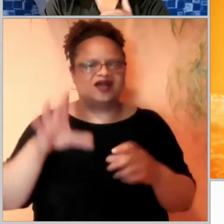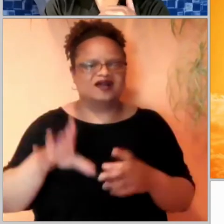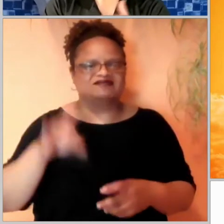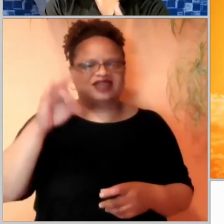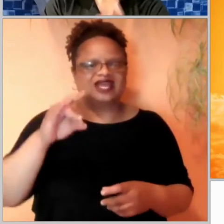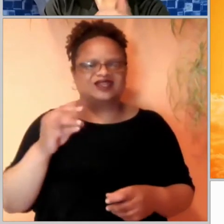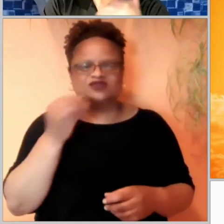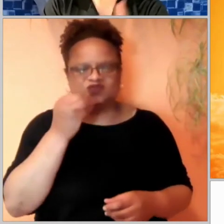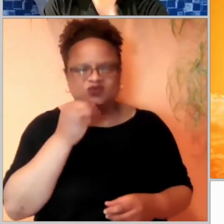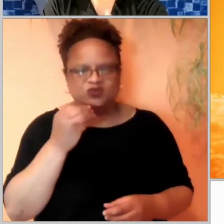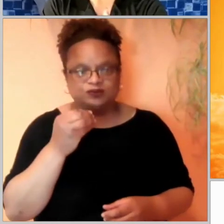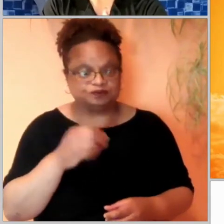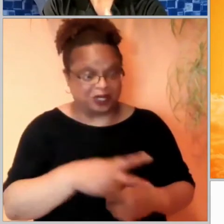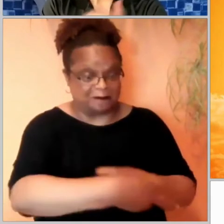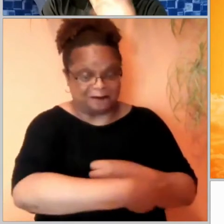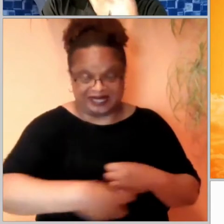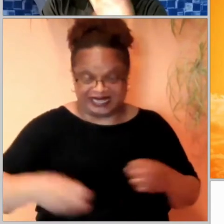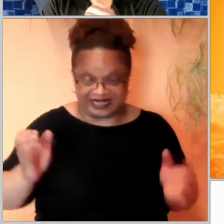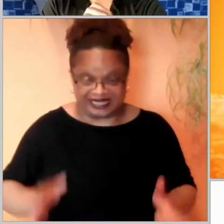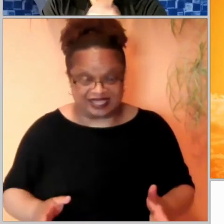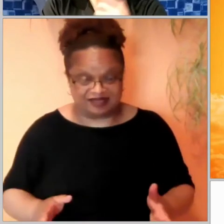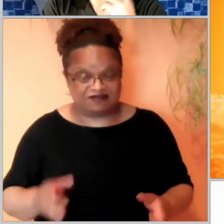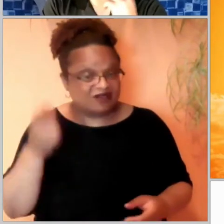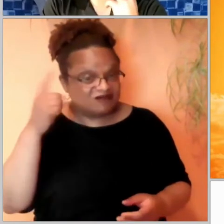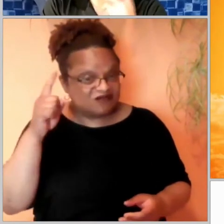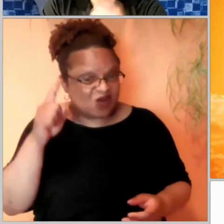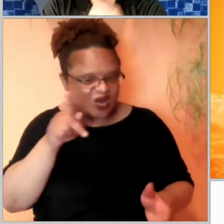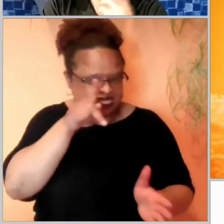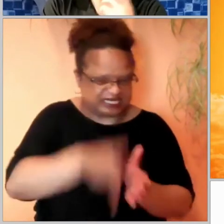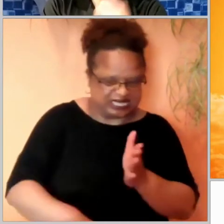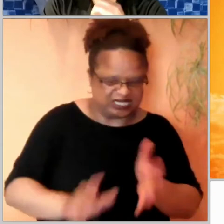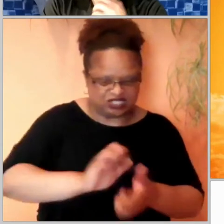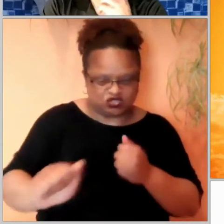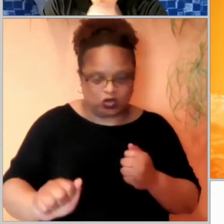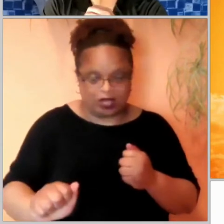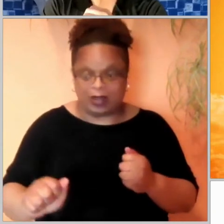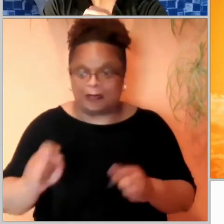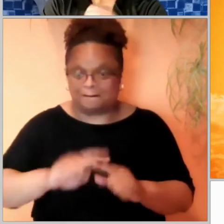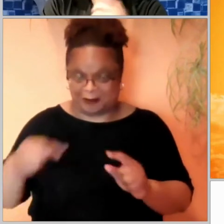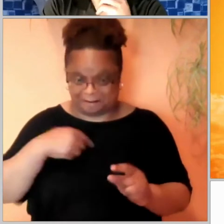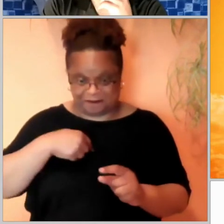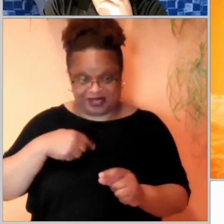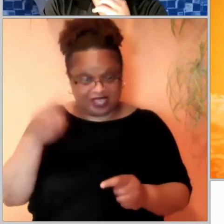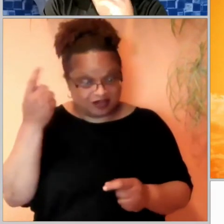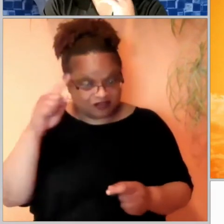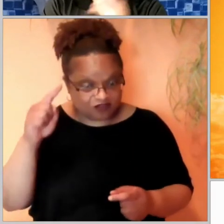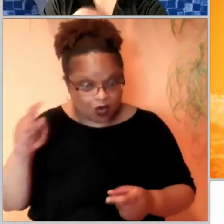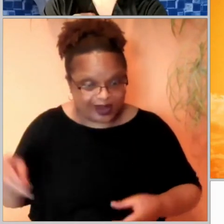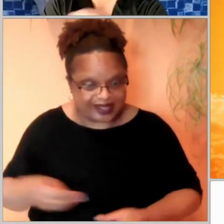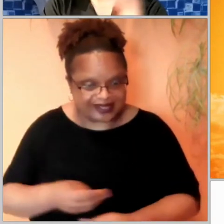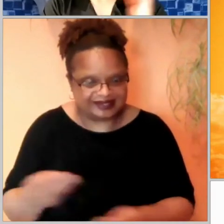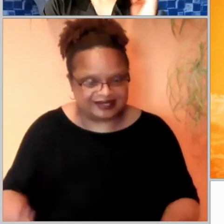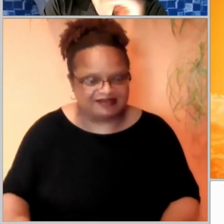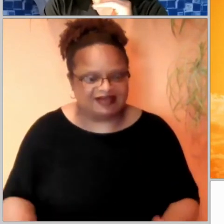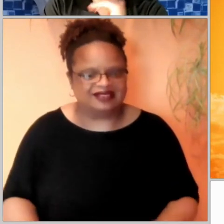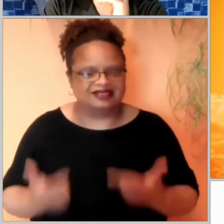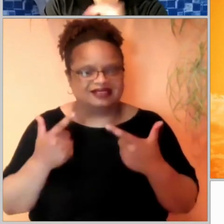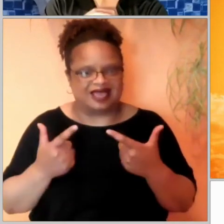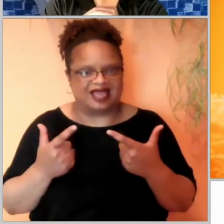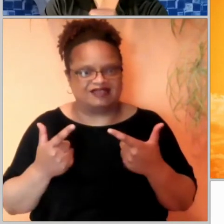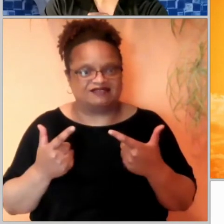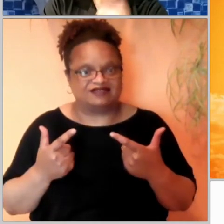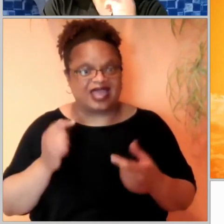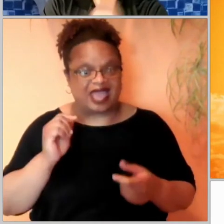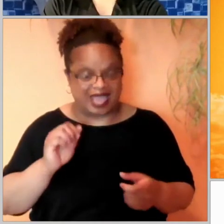to steal, kill, and destroy. But I came so that my sheep will have life and so that they will have everything that